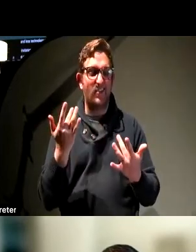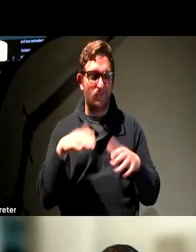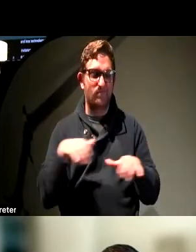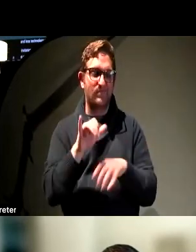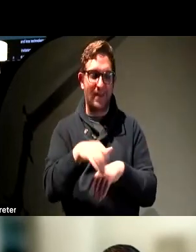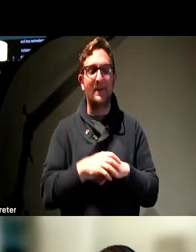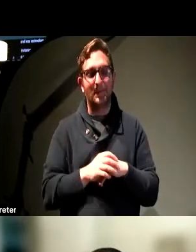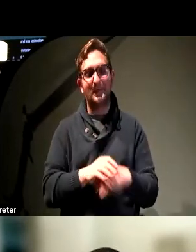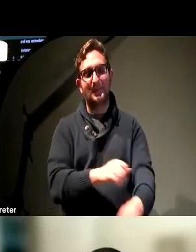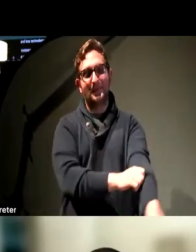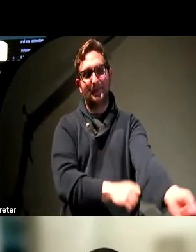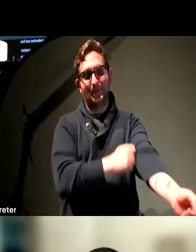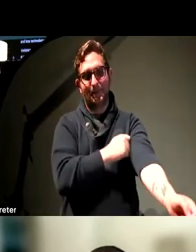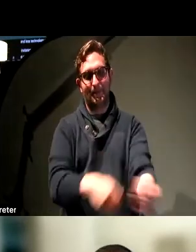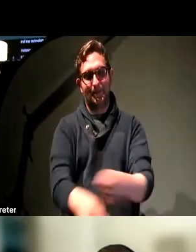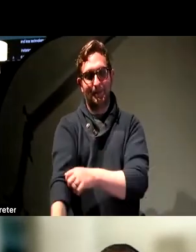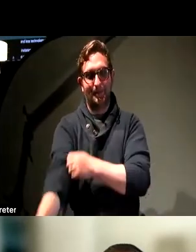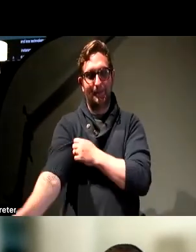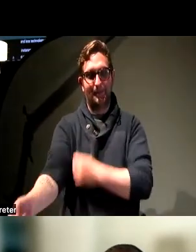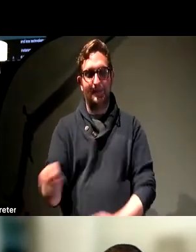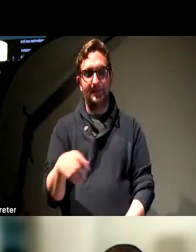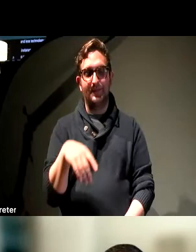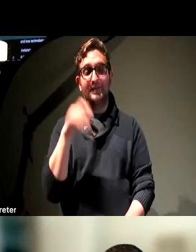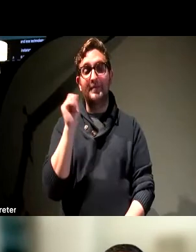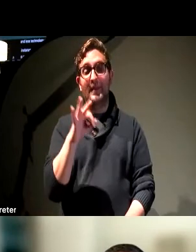I see a question. And did you all want to read the questions out loud?